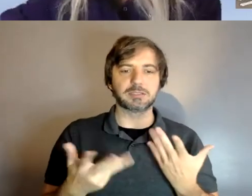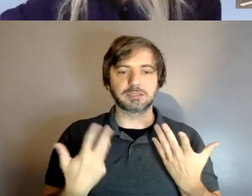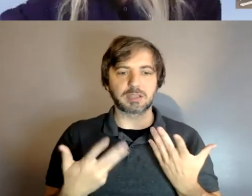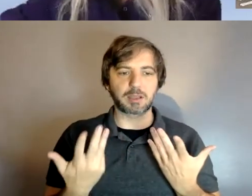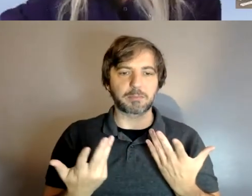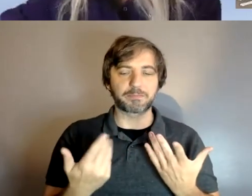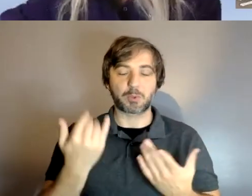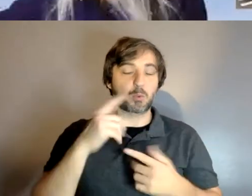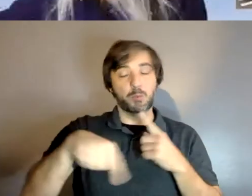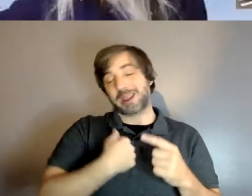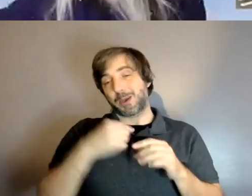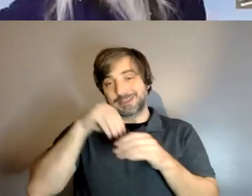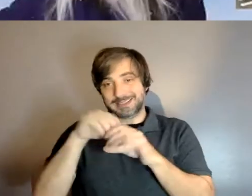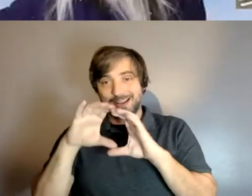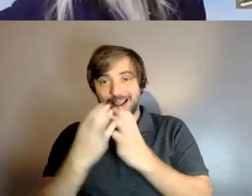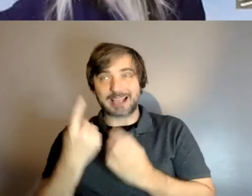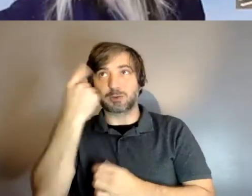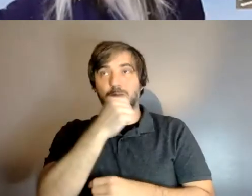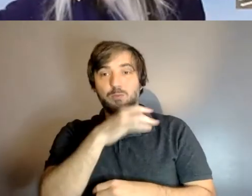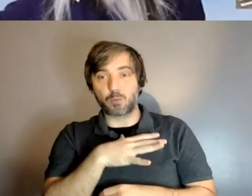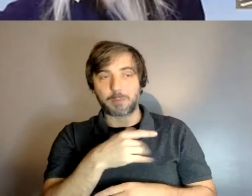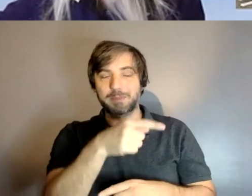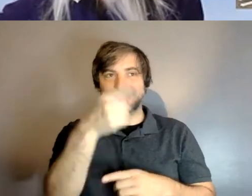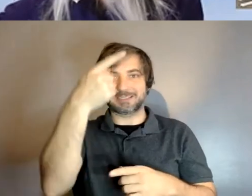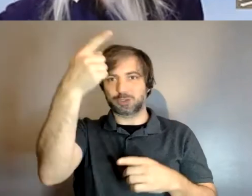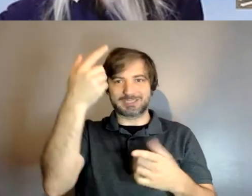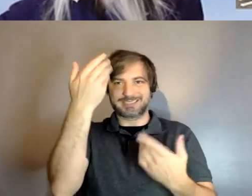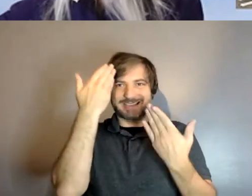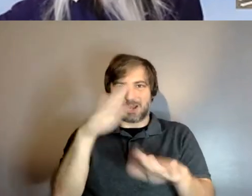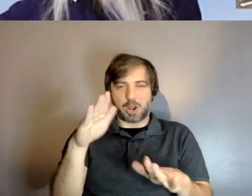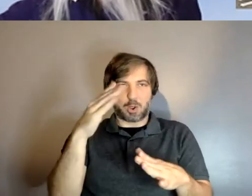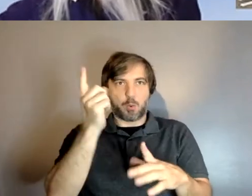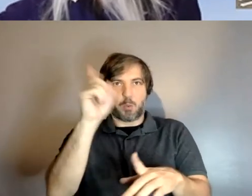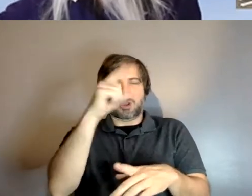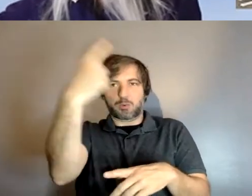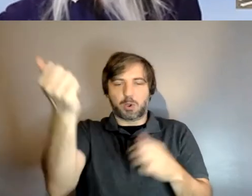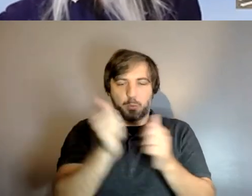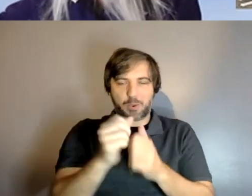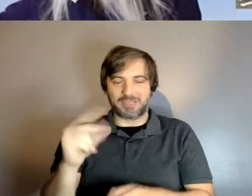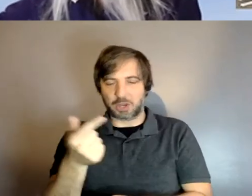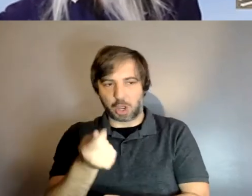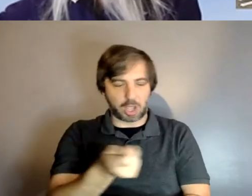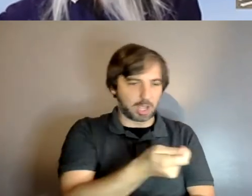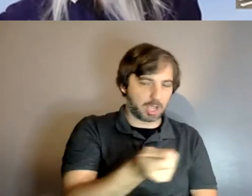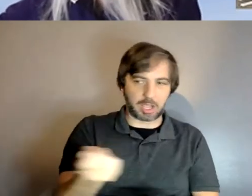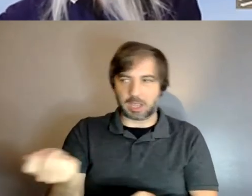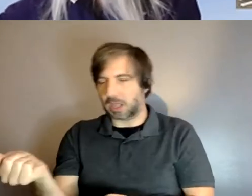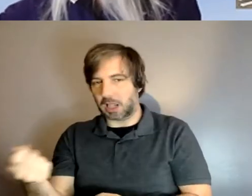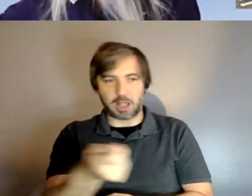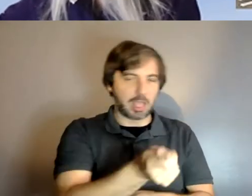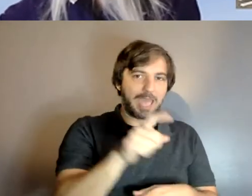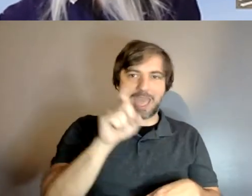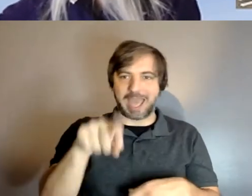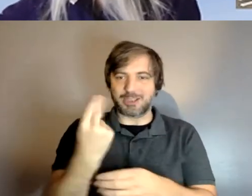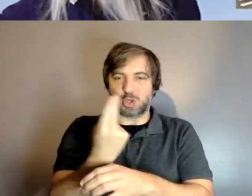mean even when i was in class and then this woman just did not know where she was going with the dog and she had to keep on using her cane and the and the rule of